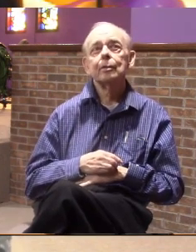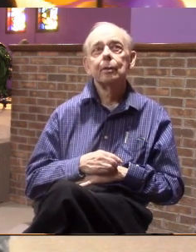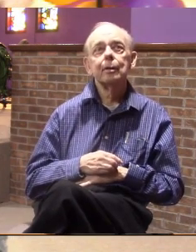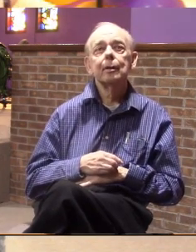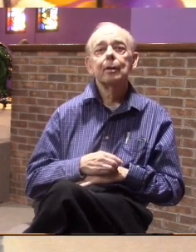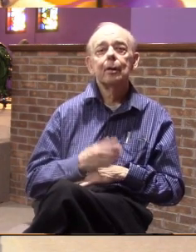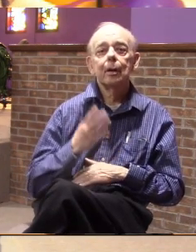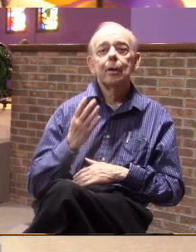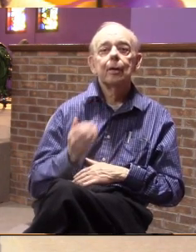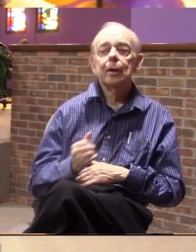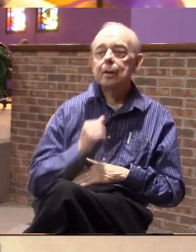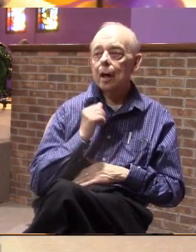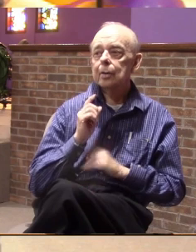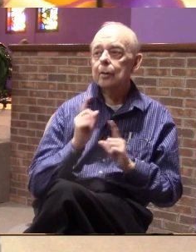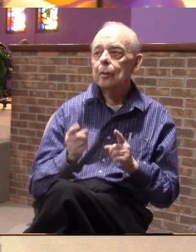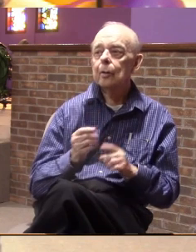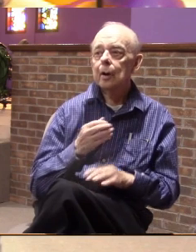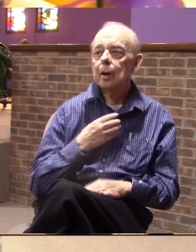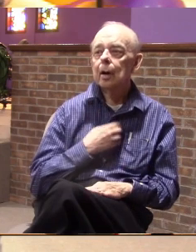so that they won't go hungry